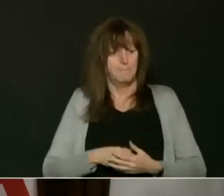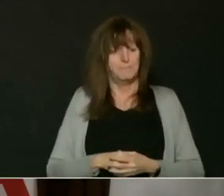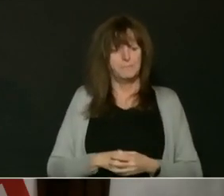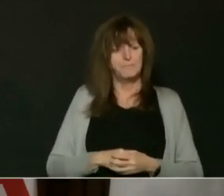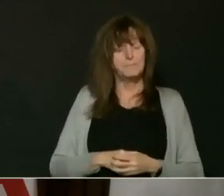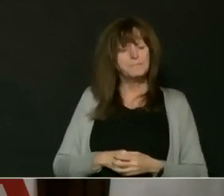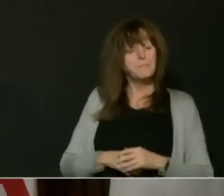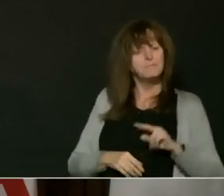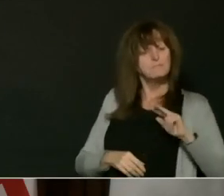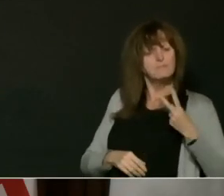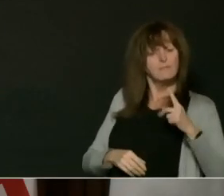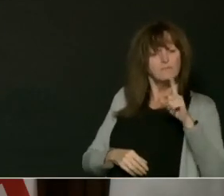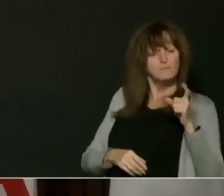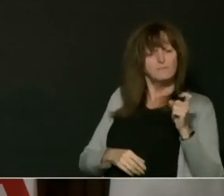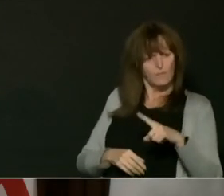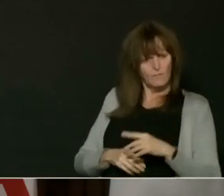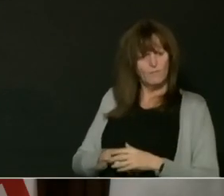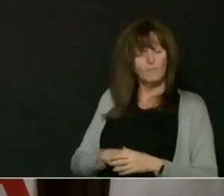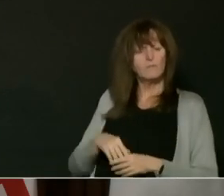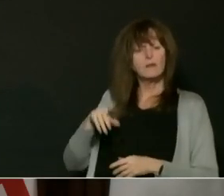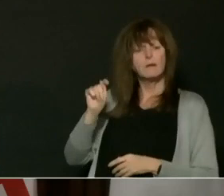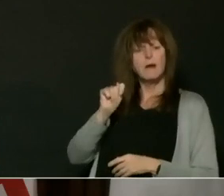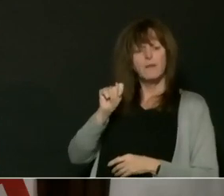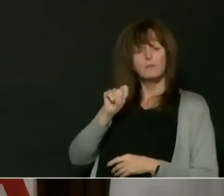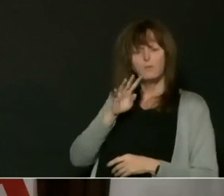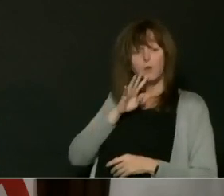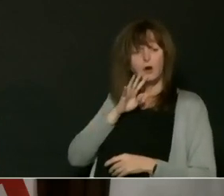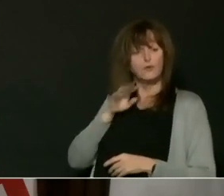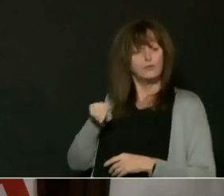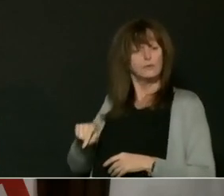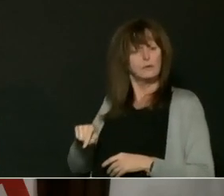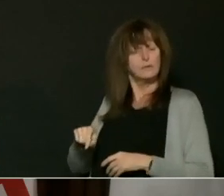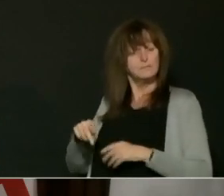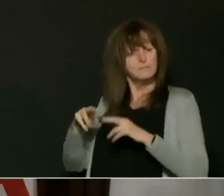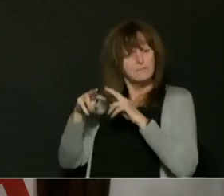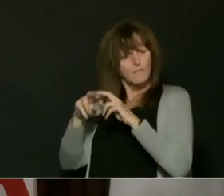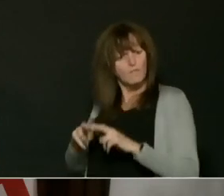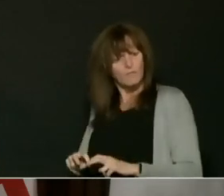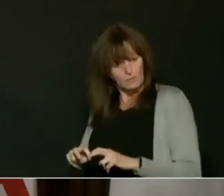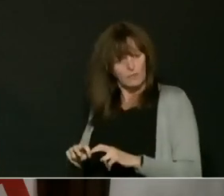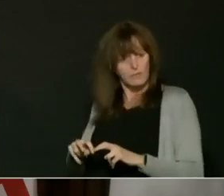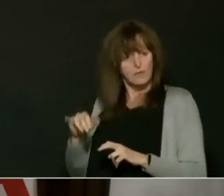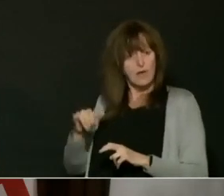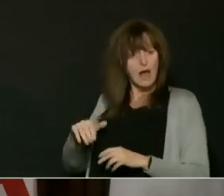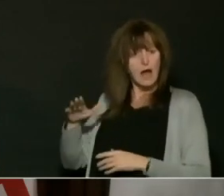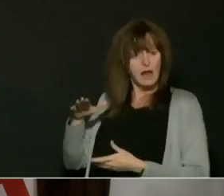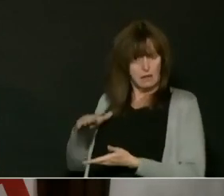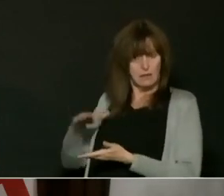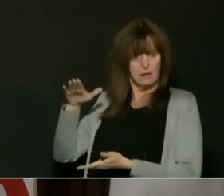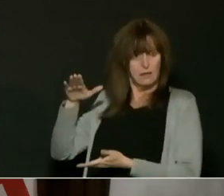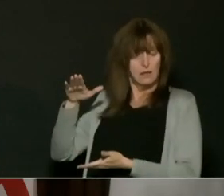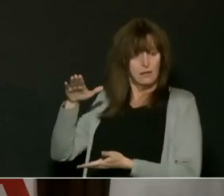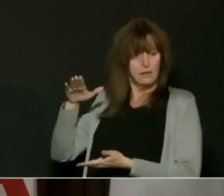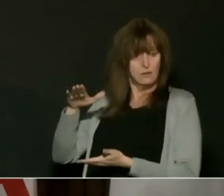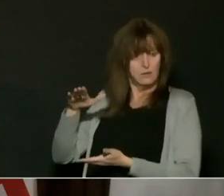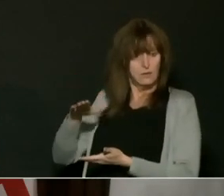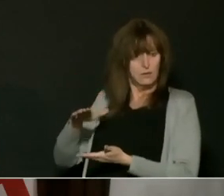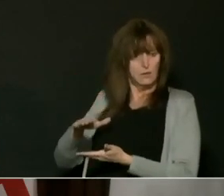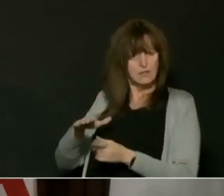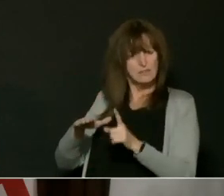shows that the reduction in cases has plateaued. Can you speak to that? And does that give you any concern right now, Doctor?